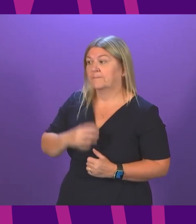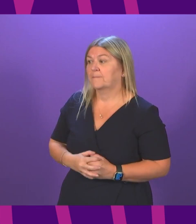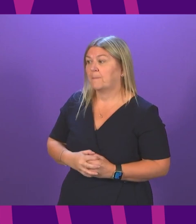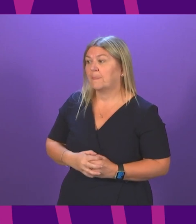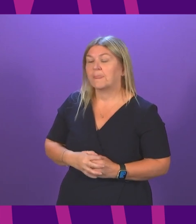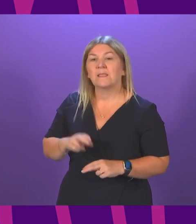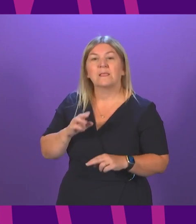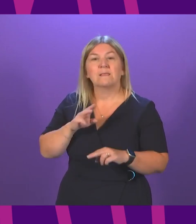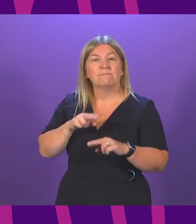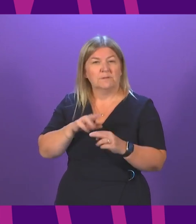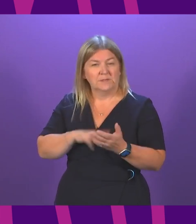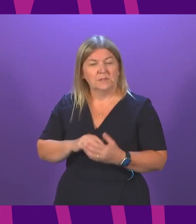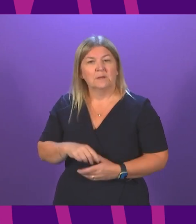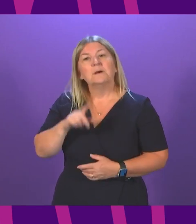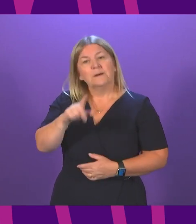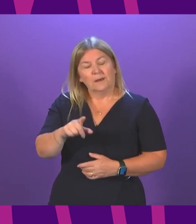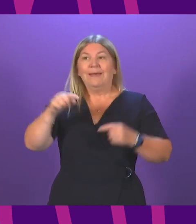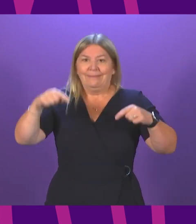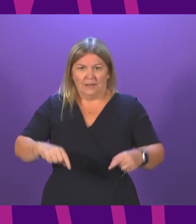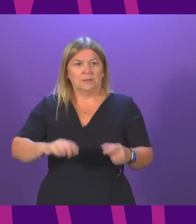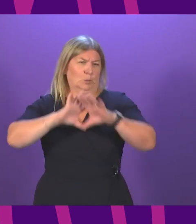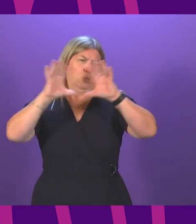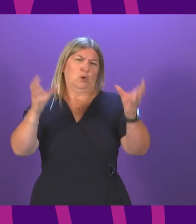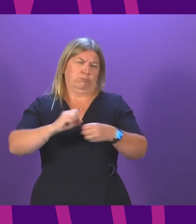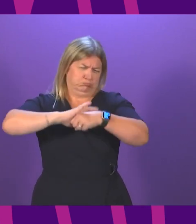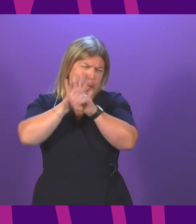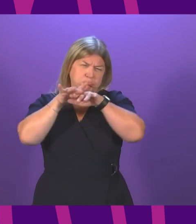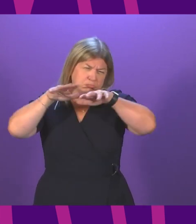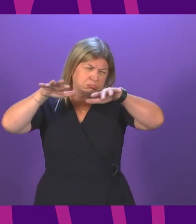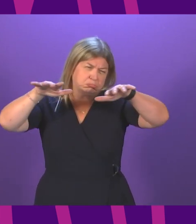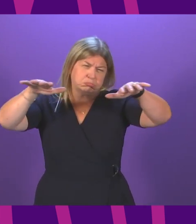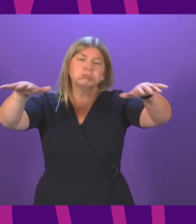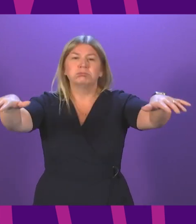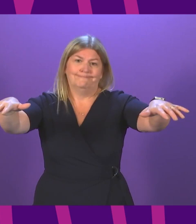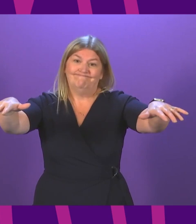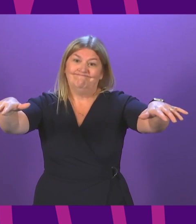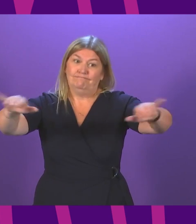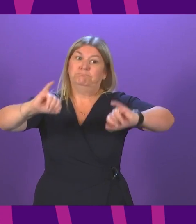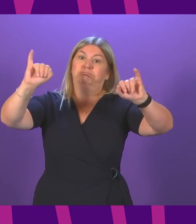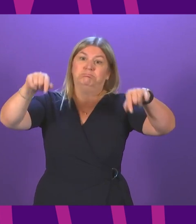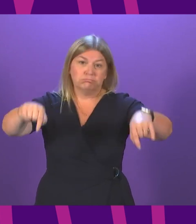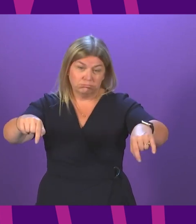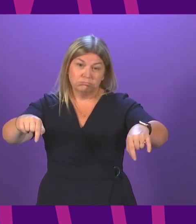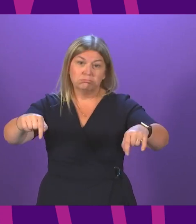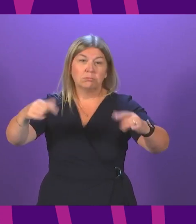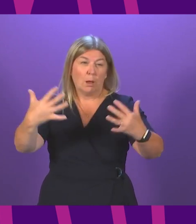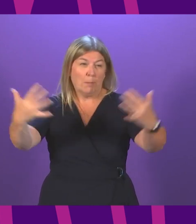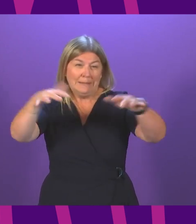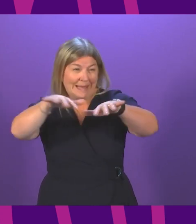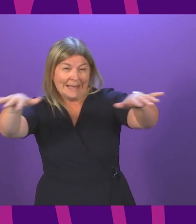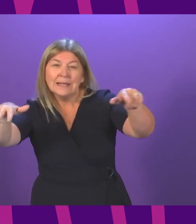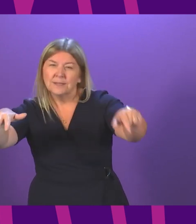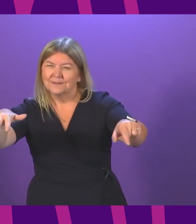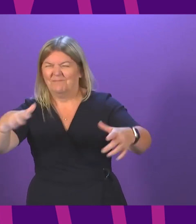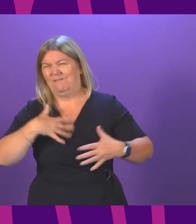the face of a global pandemic of an infectious virus, the public should be, and I suspect are, very wary of